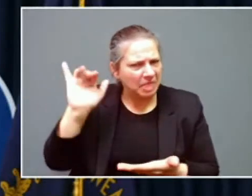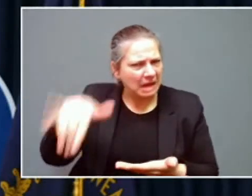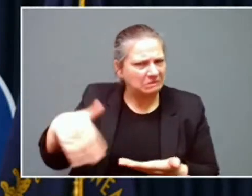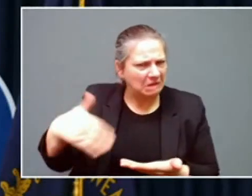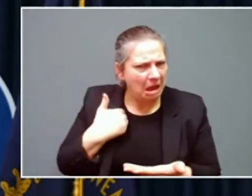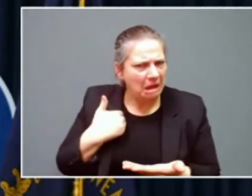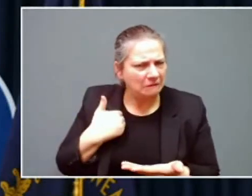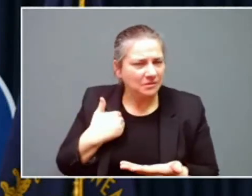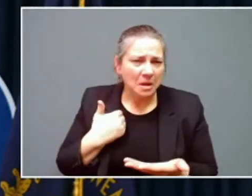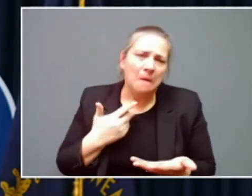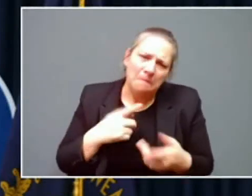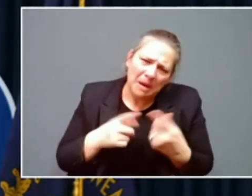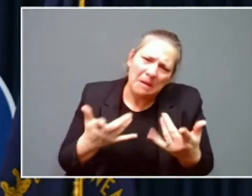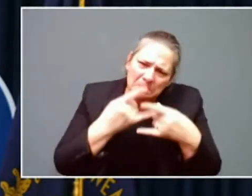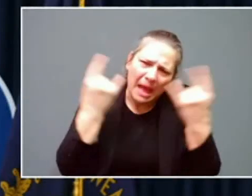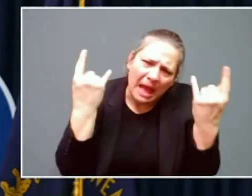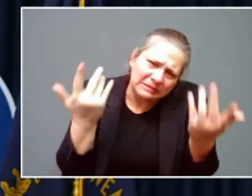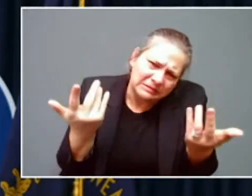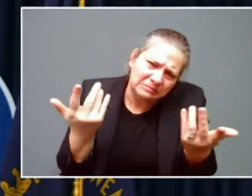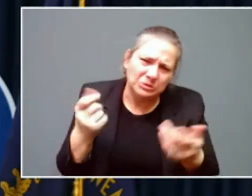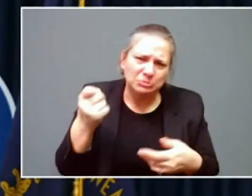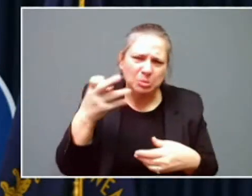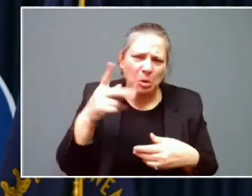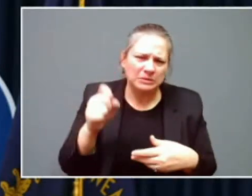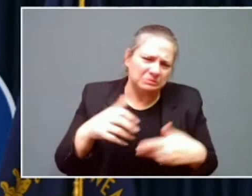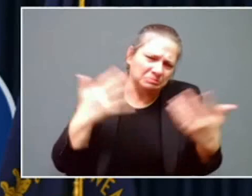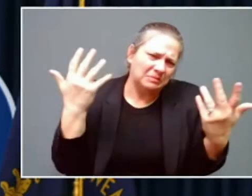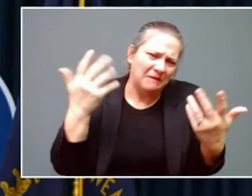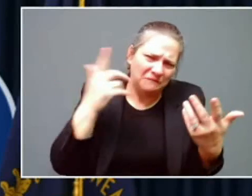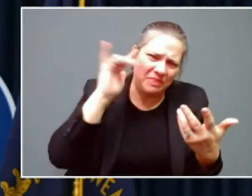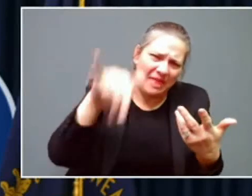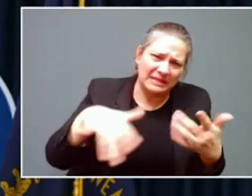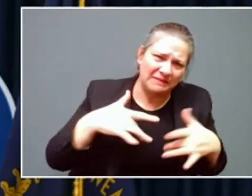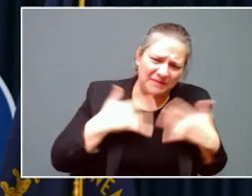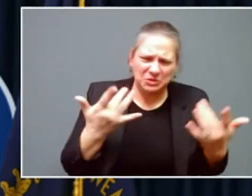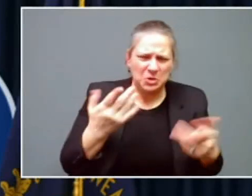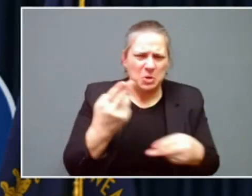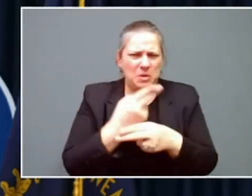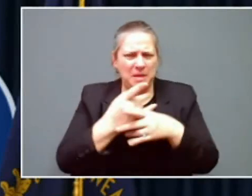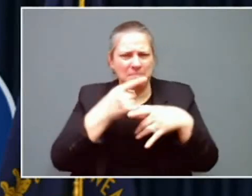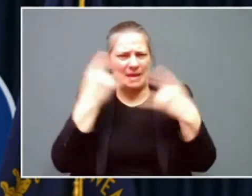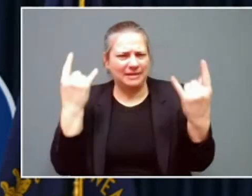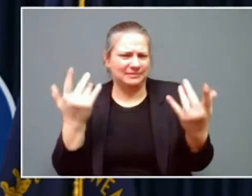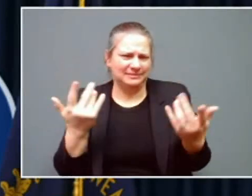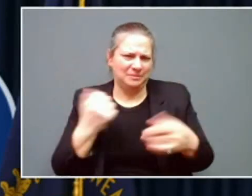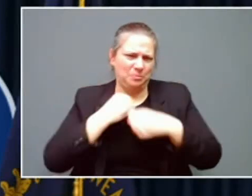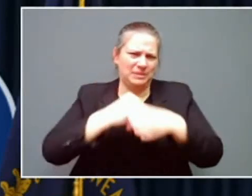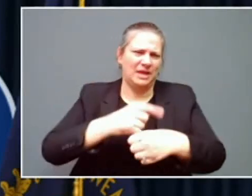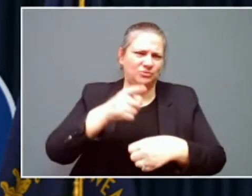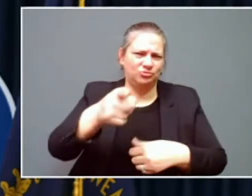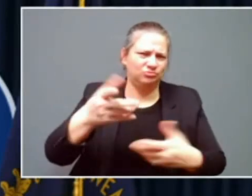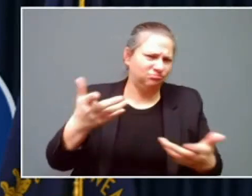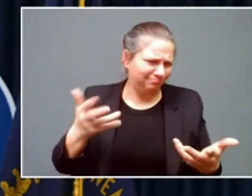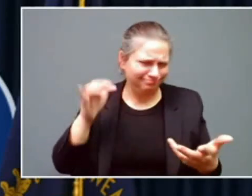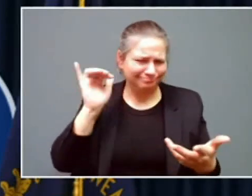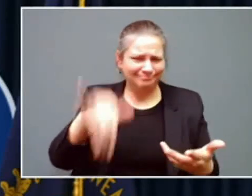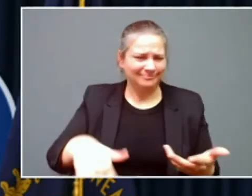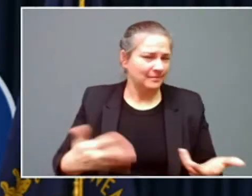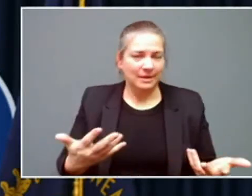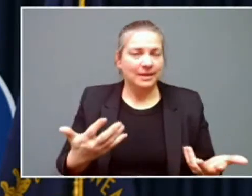mask at a big sporting event, right? It's going to protect you. We can all do those things. And I am concerned about